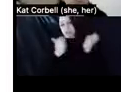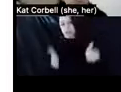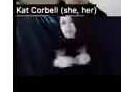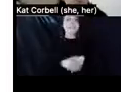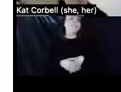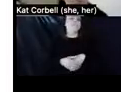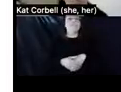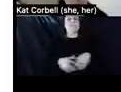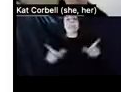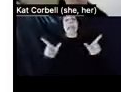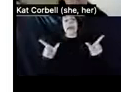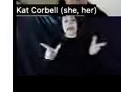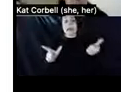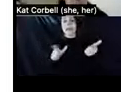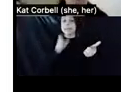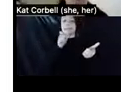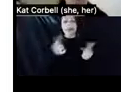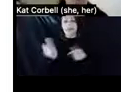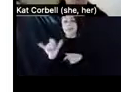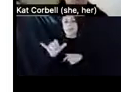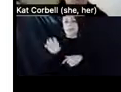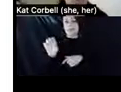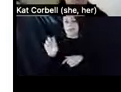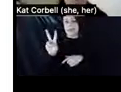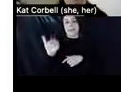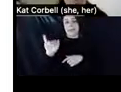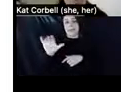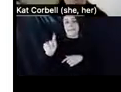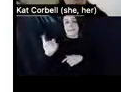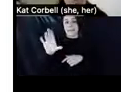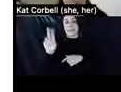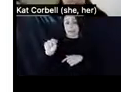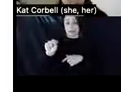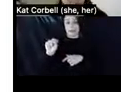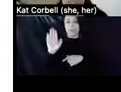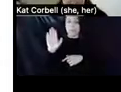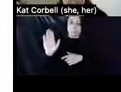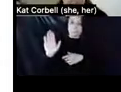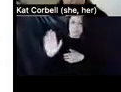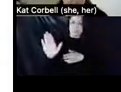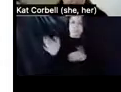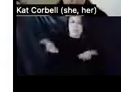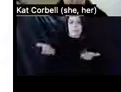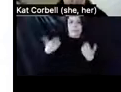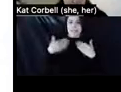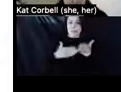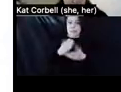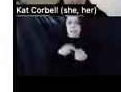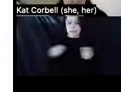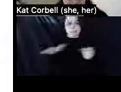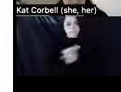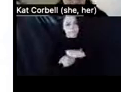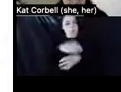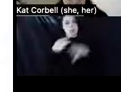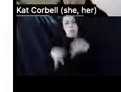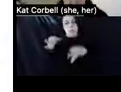as an eviction. Tenants are entitled to four full court process. Uh, yeah, uh, residents in licensed supportive